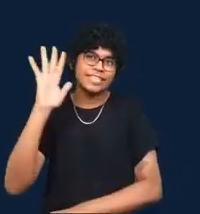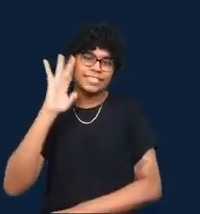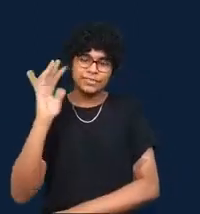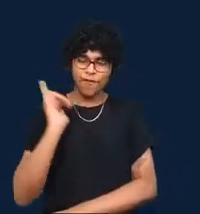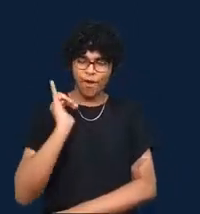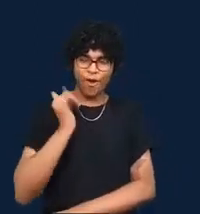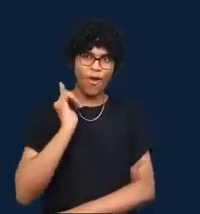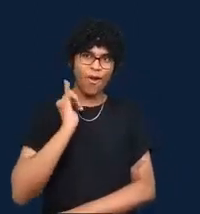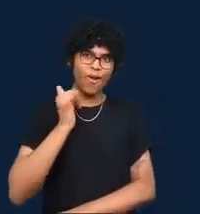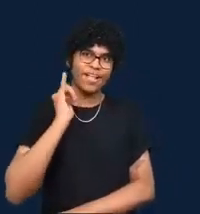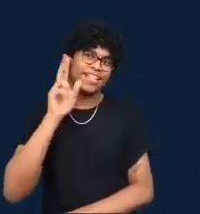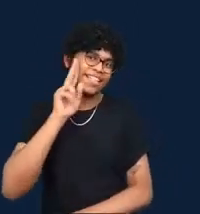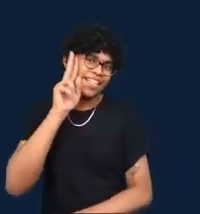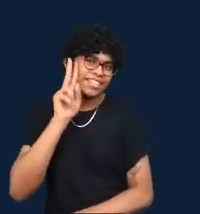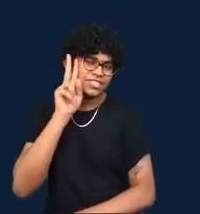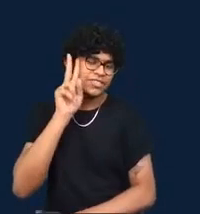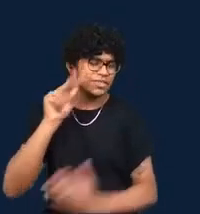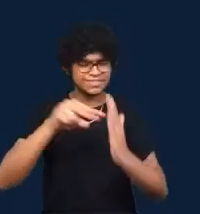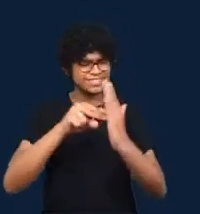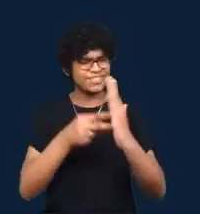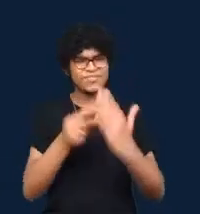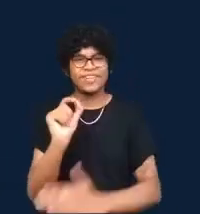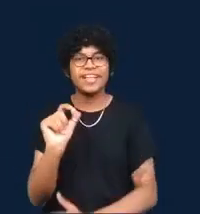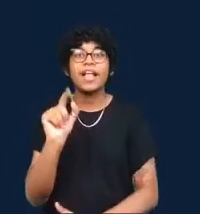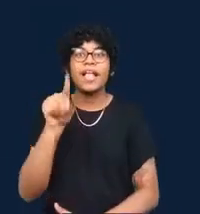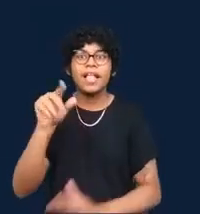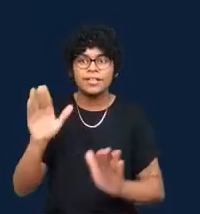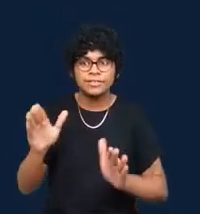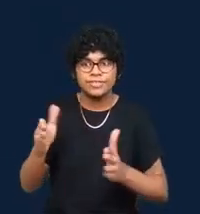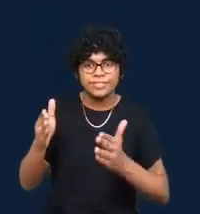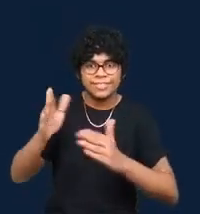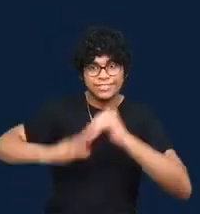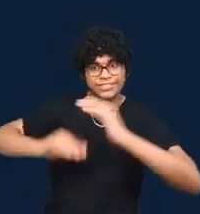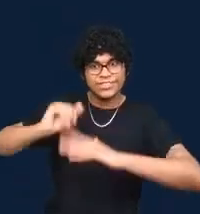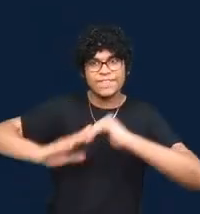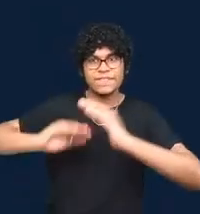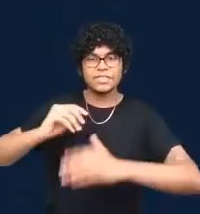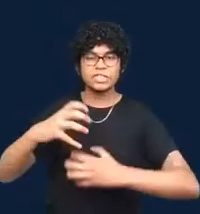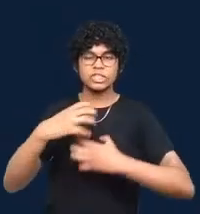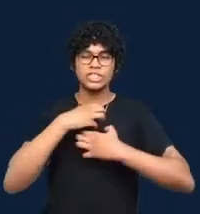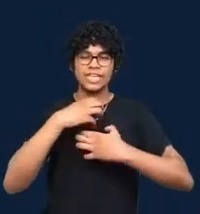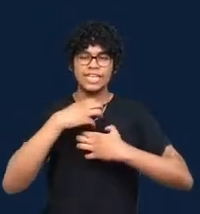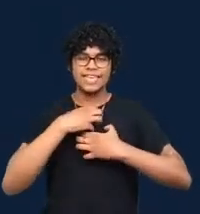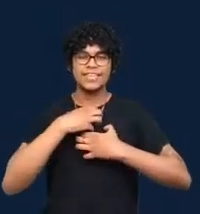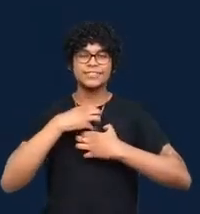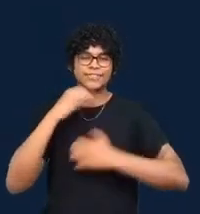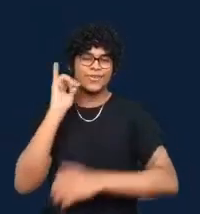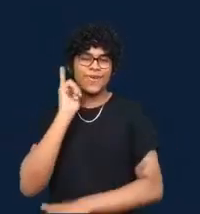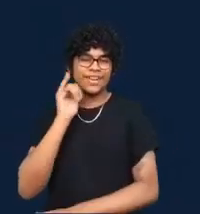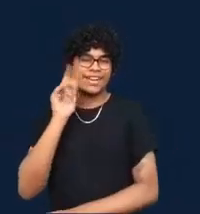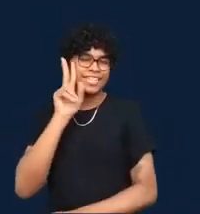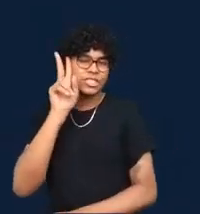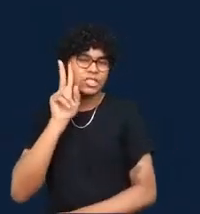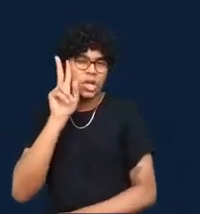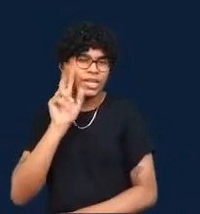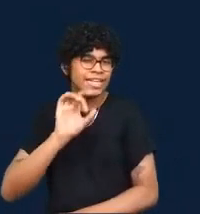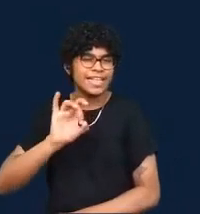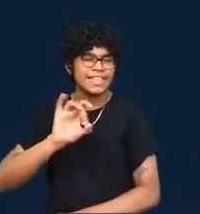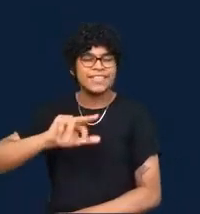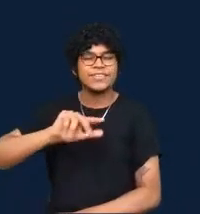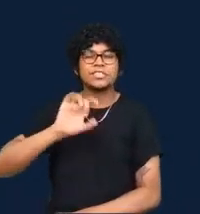storytelling styles that recognize that knowledge is always situated, provisional, plural,